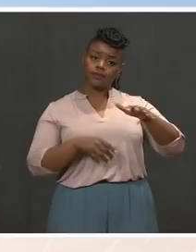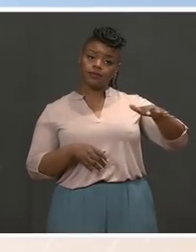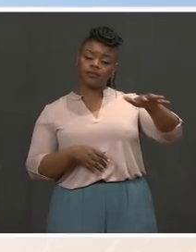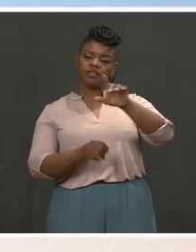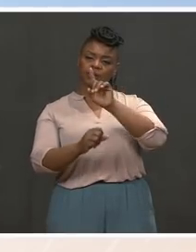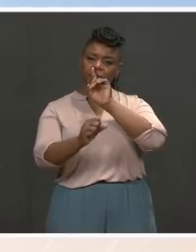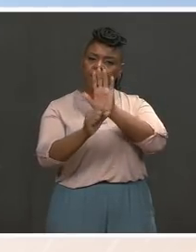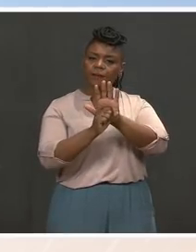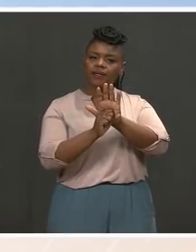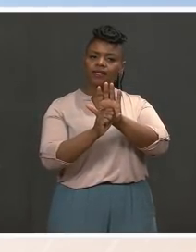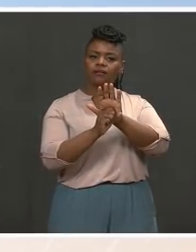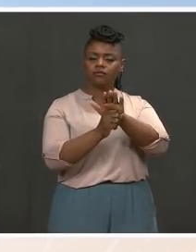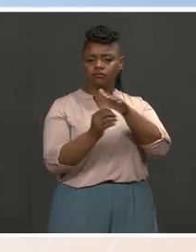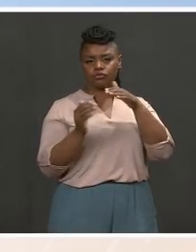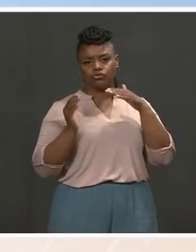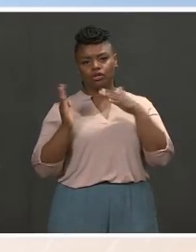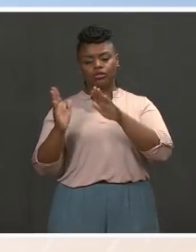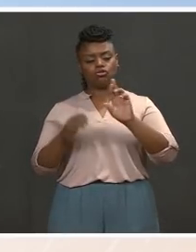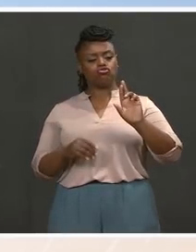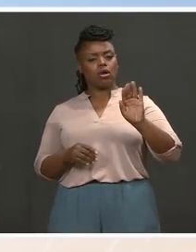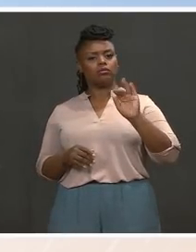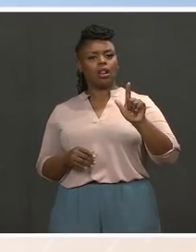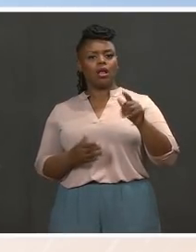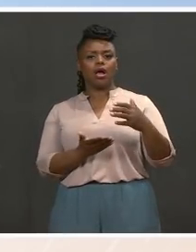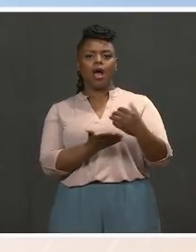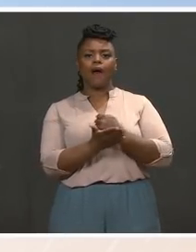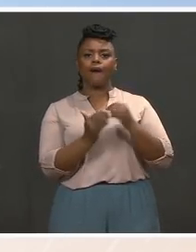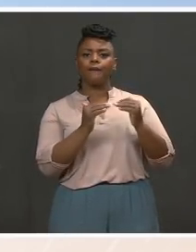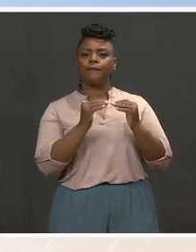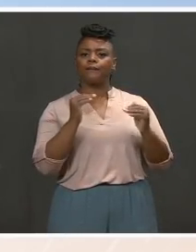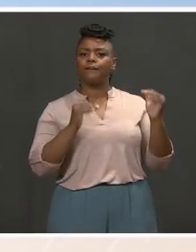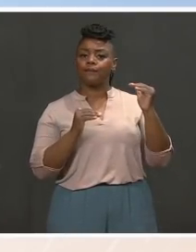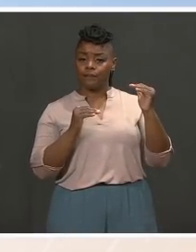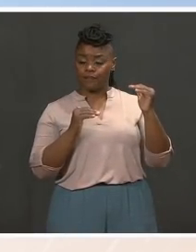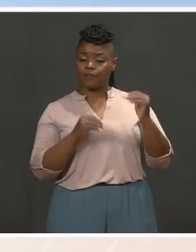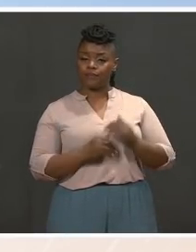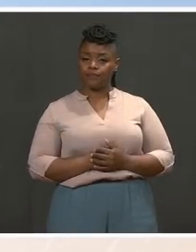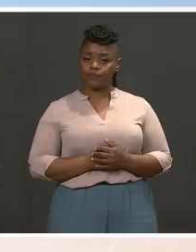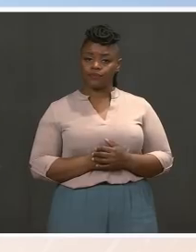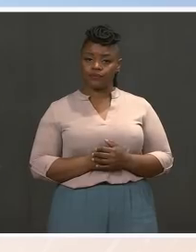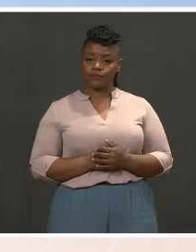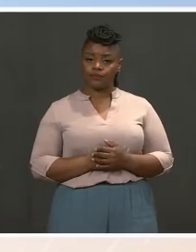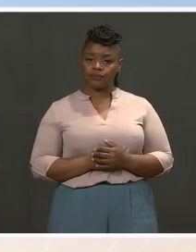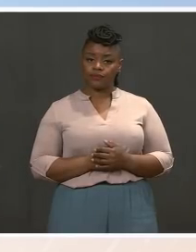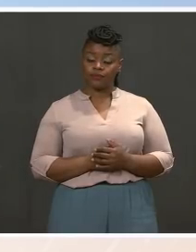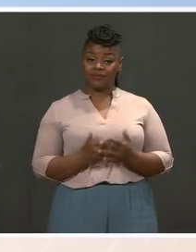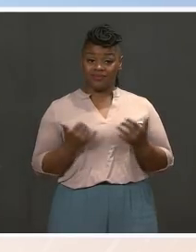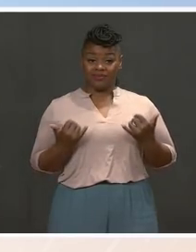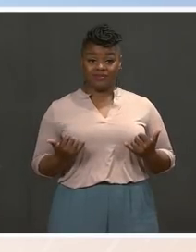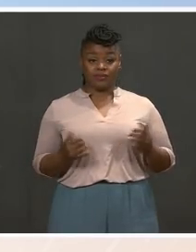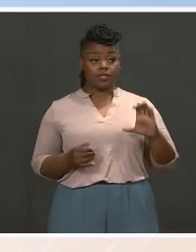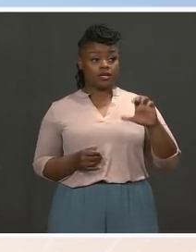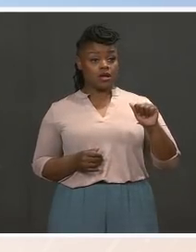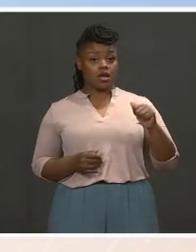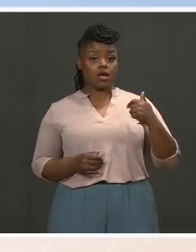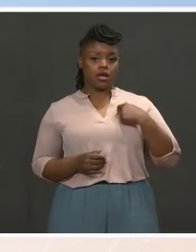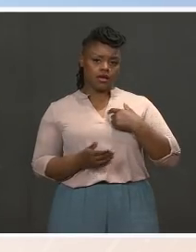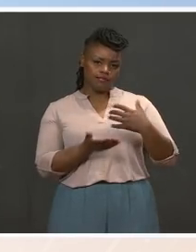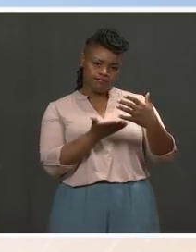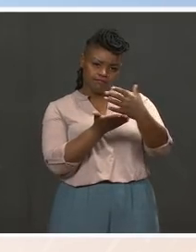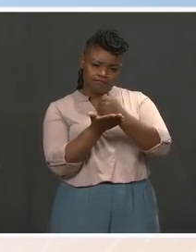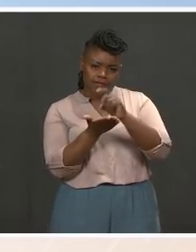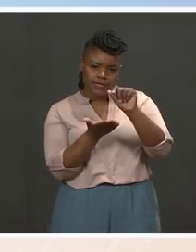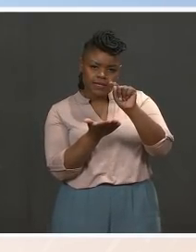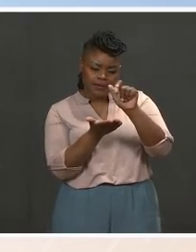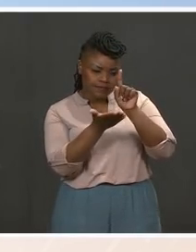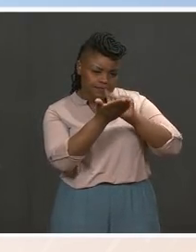racial wage gaps and racial inequity gaps. I can say at the CEA, for example, we are using data to understand the impact of